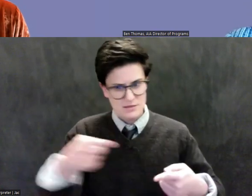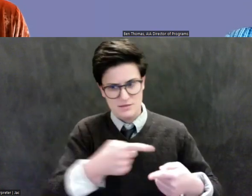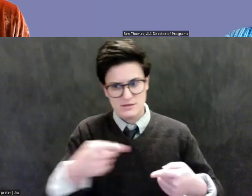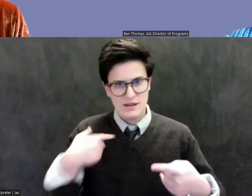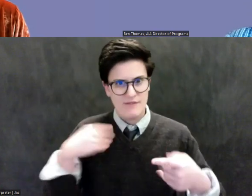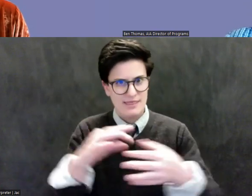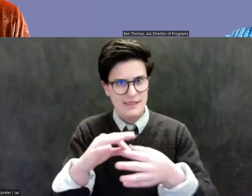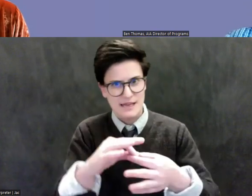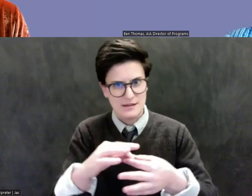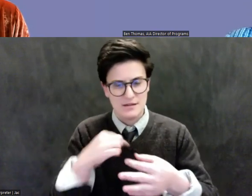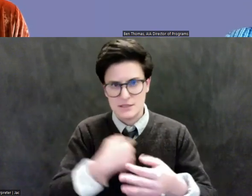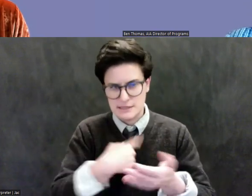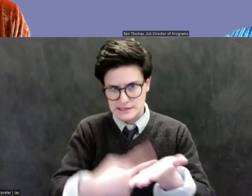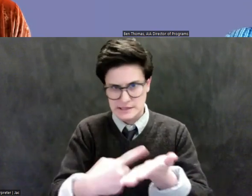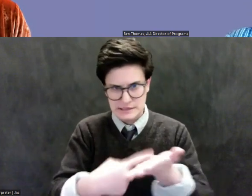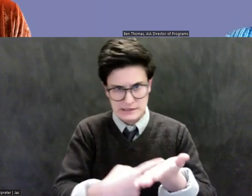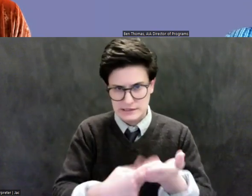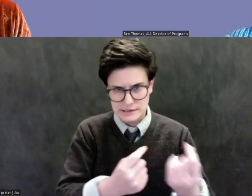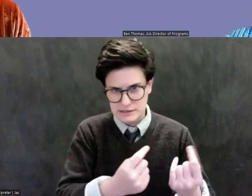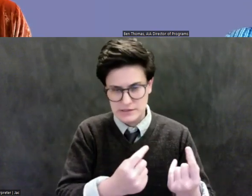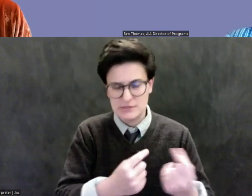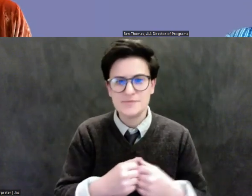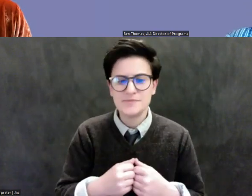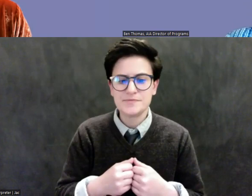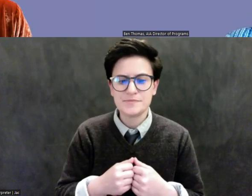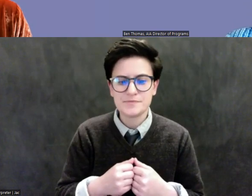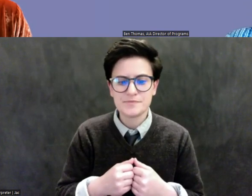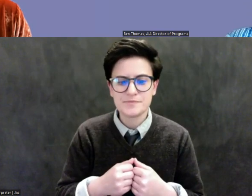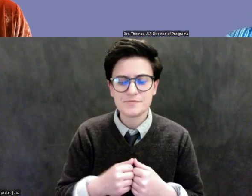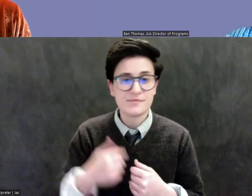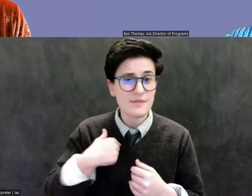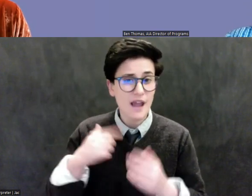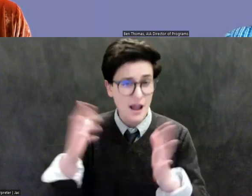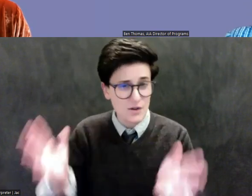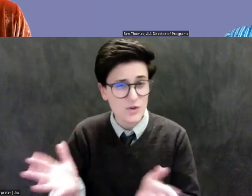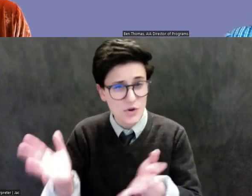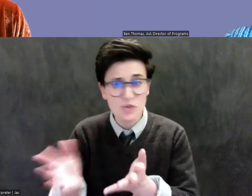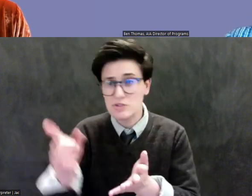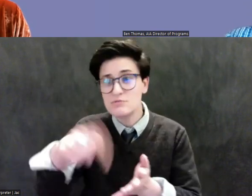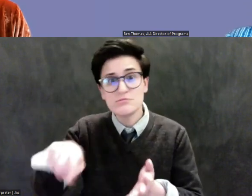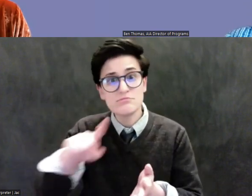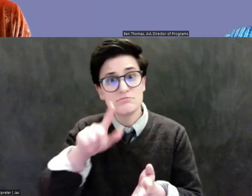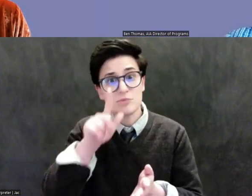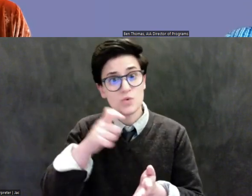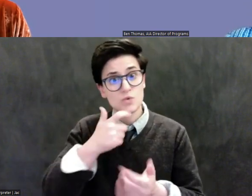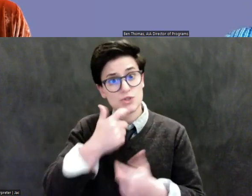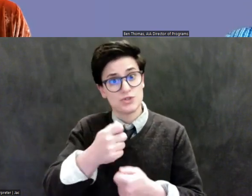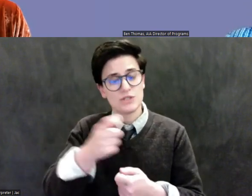interesting material there. And if, um, I encourage anyone who's interested in this to go to the website of the